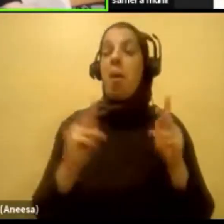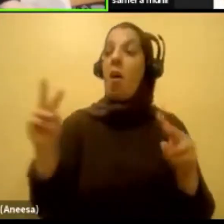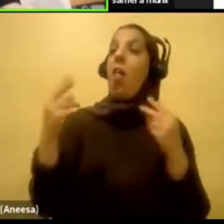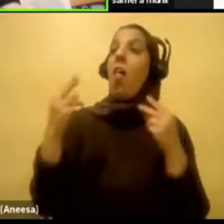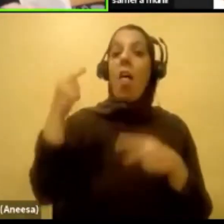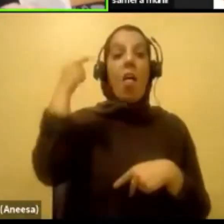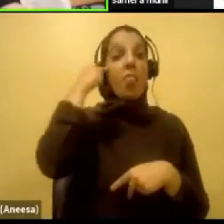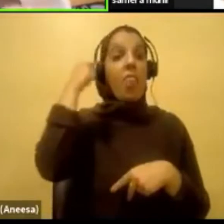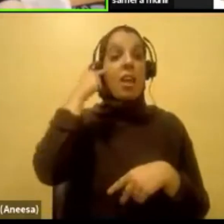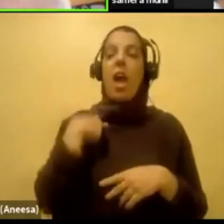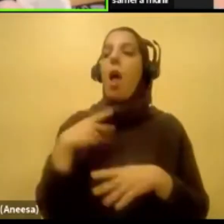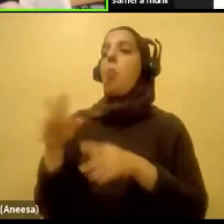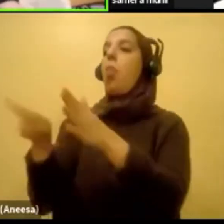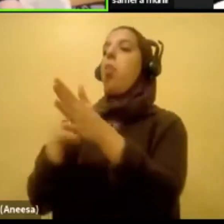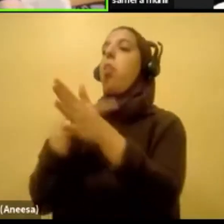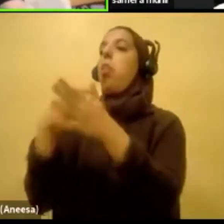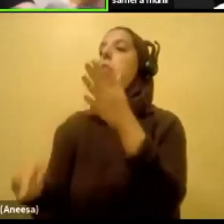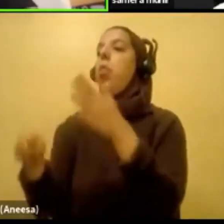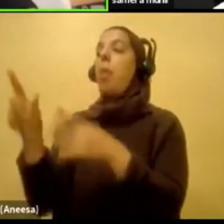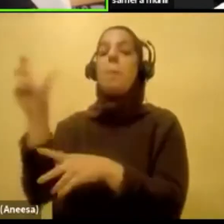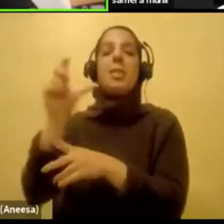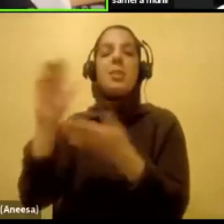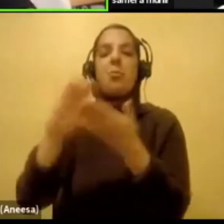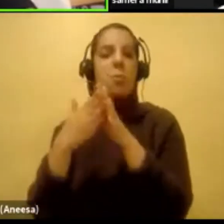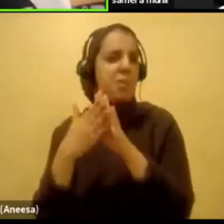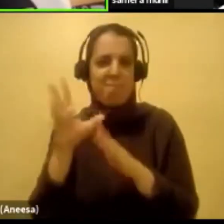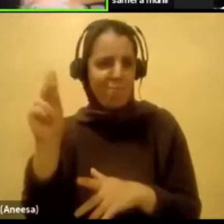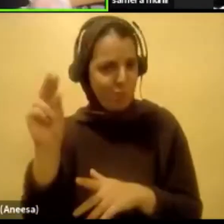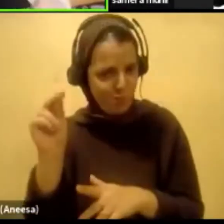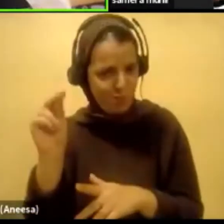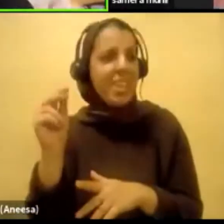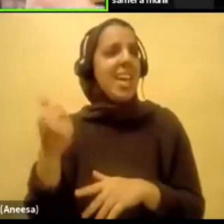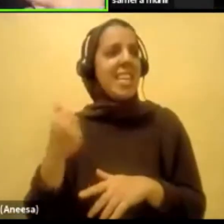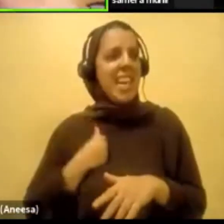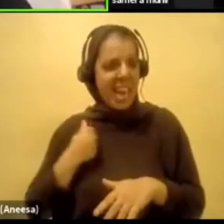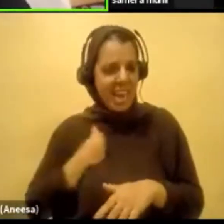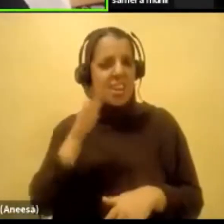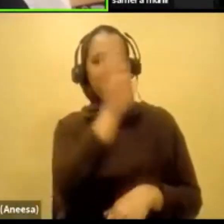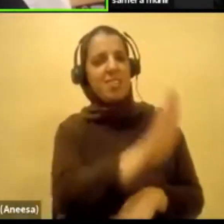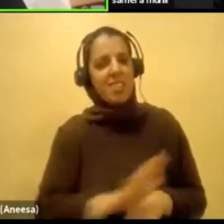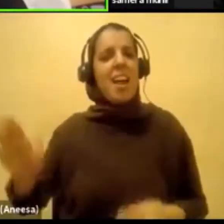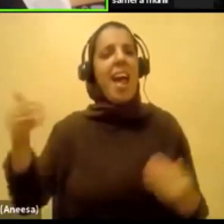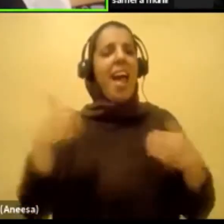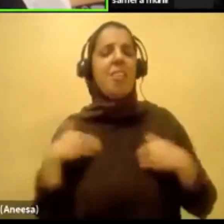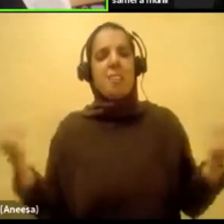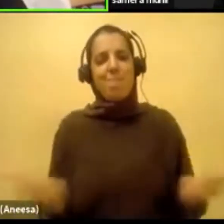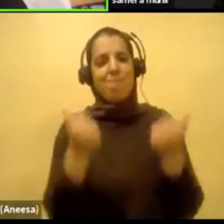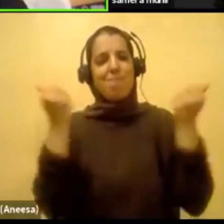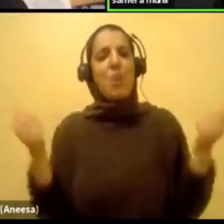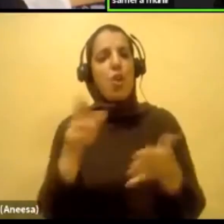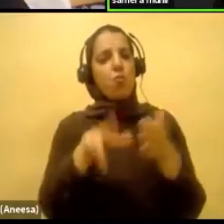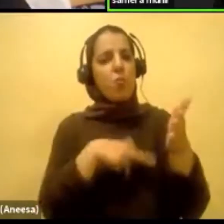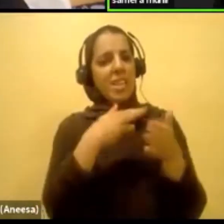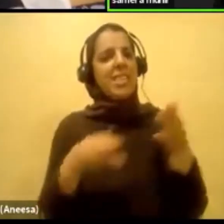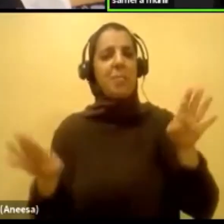forget my Canadians. Don't worry. There, there is so much racist behavior I have dealt with. Yeah. Institutions